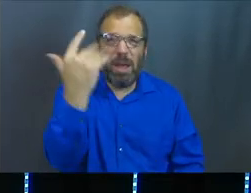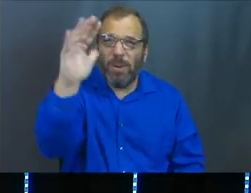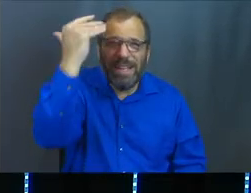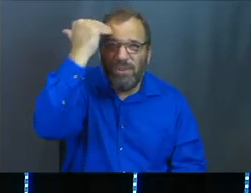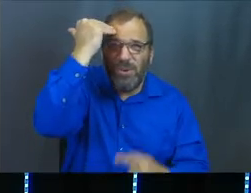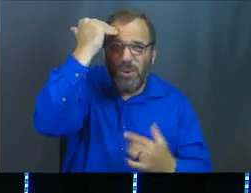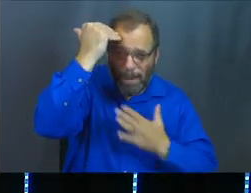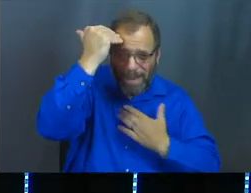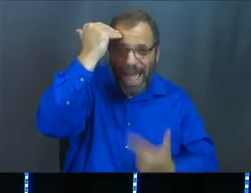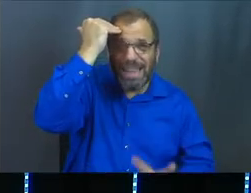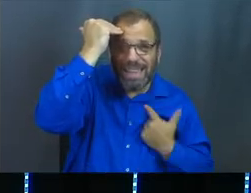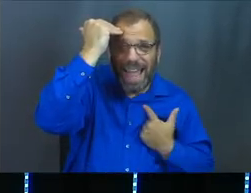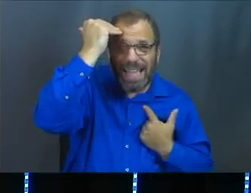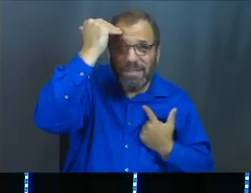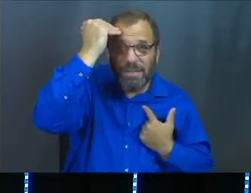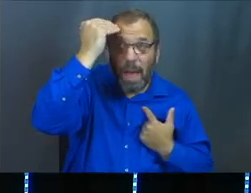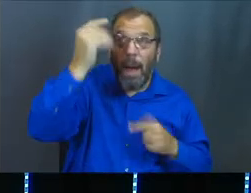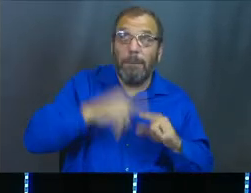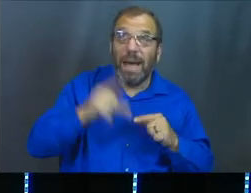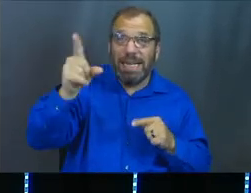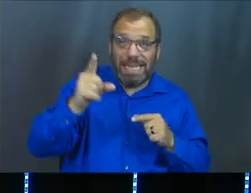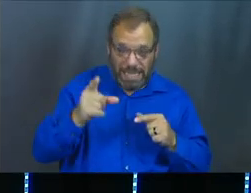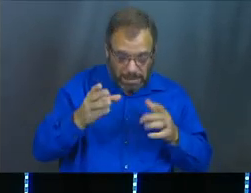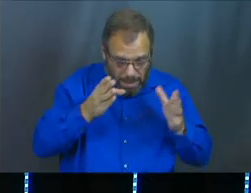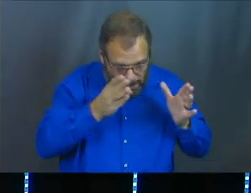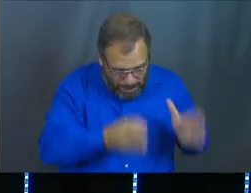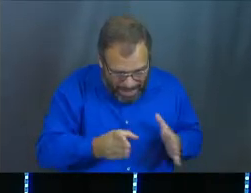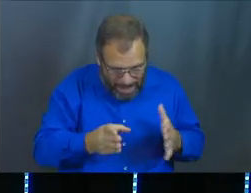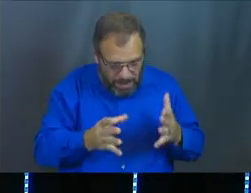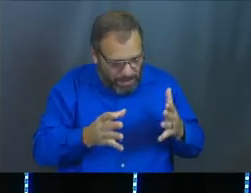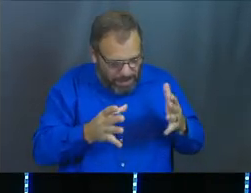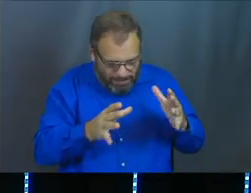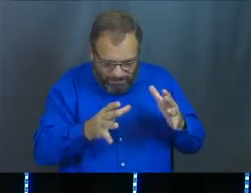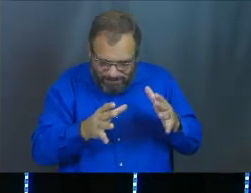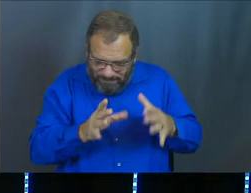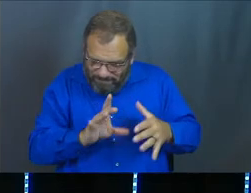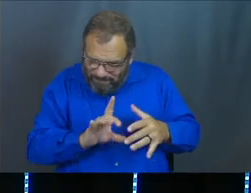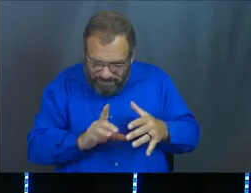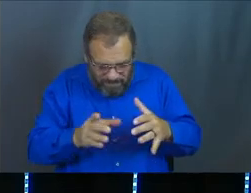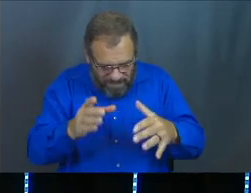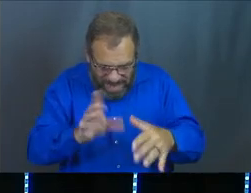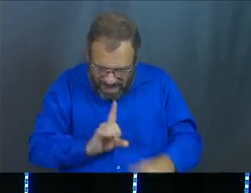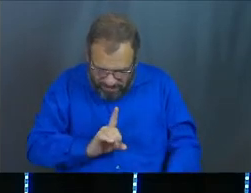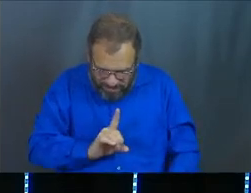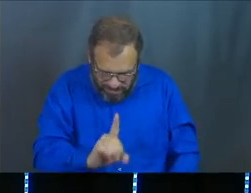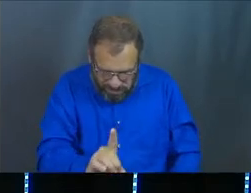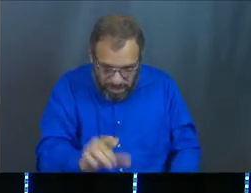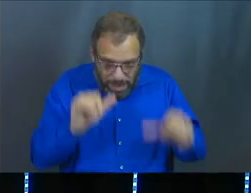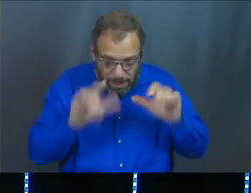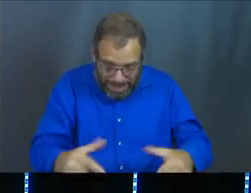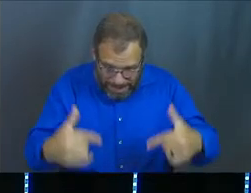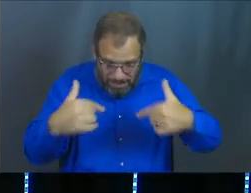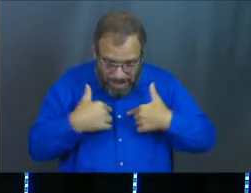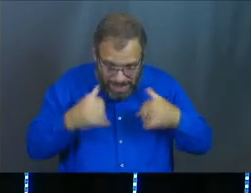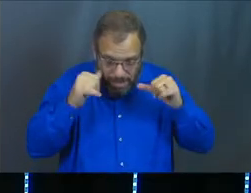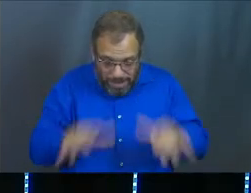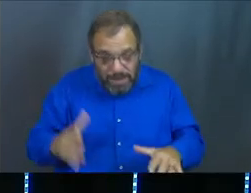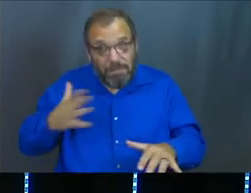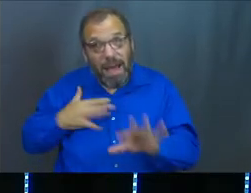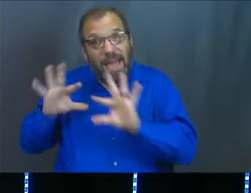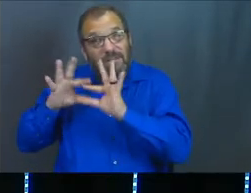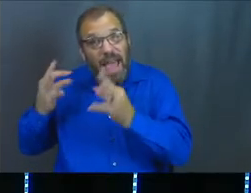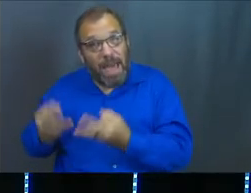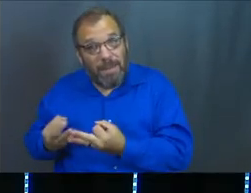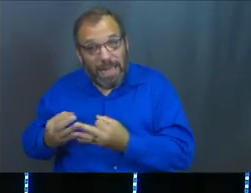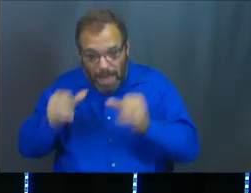Yeah. And not only that, but he's laying out a plan. He's laying out a destiny for me that not only blesses me, but blesses my family,